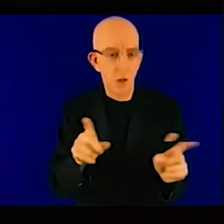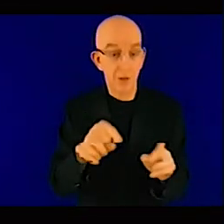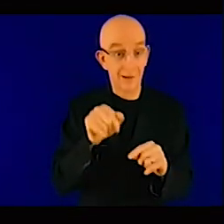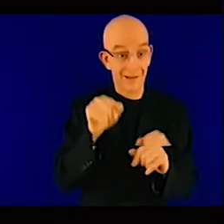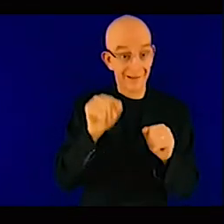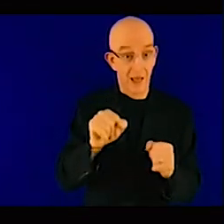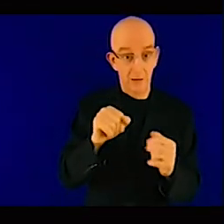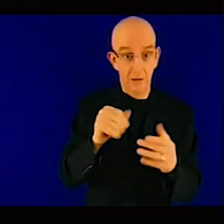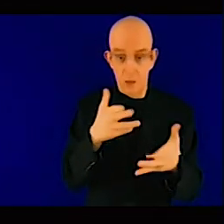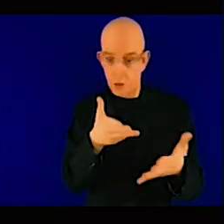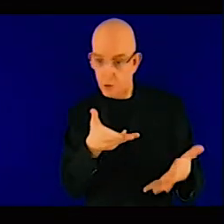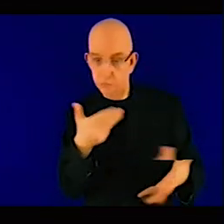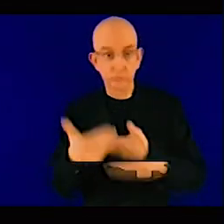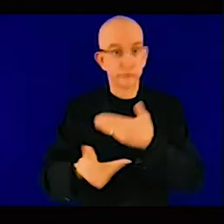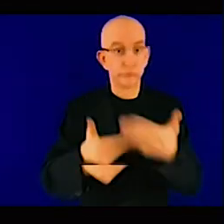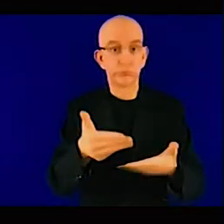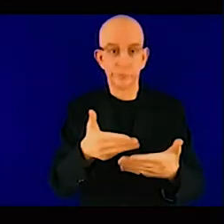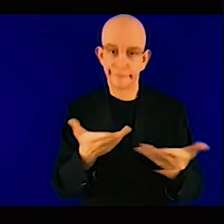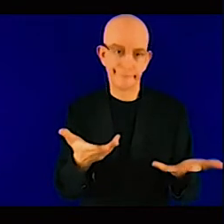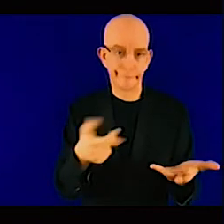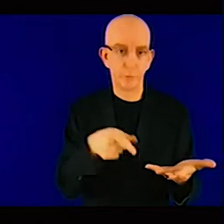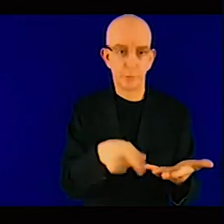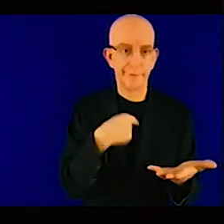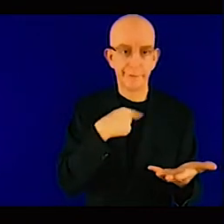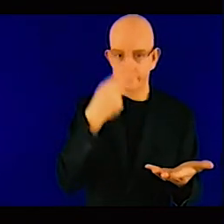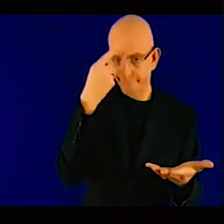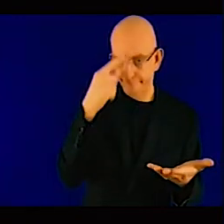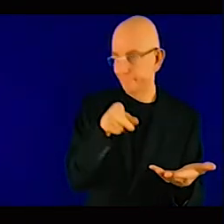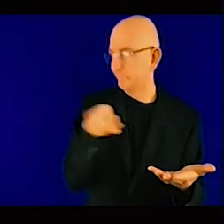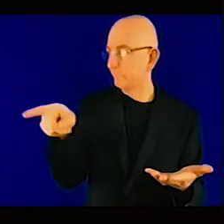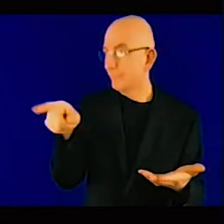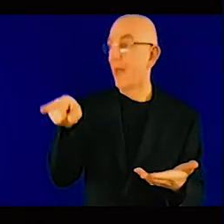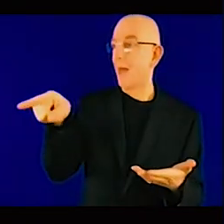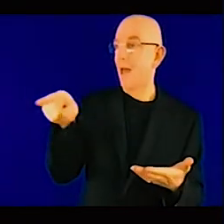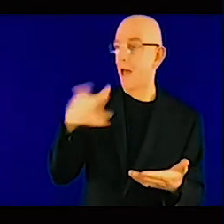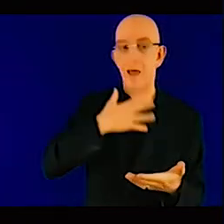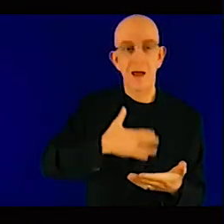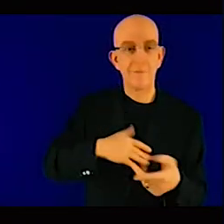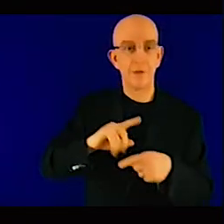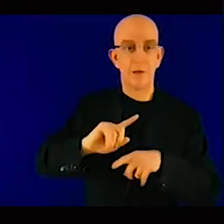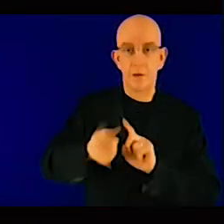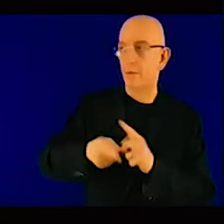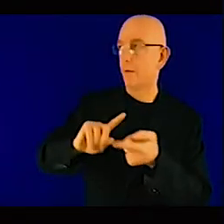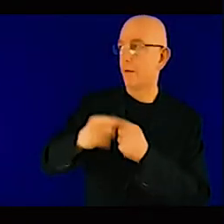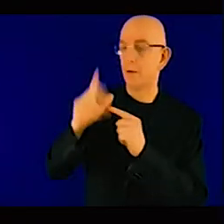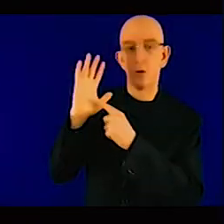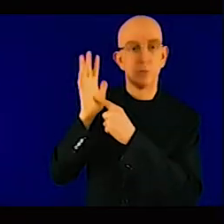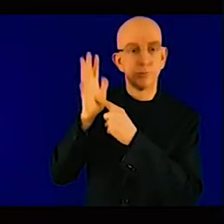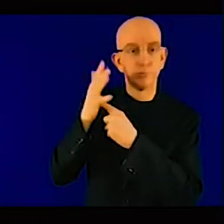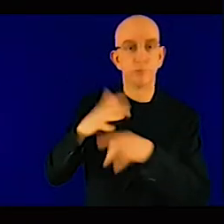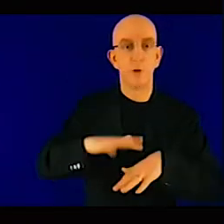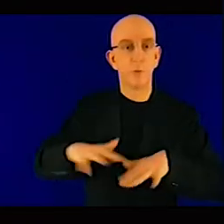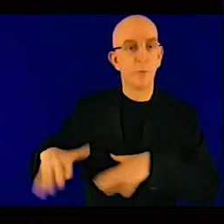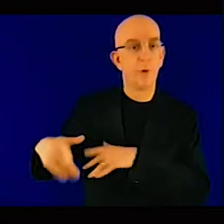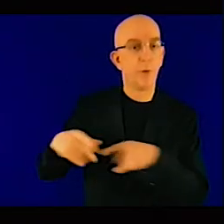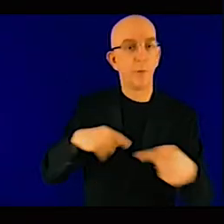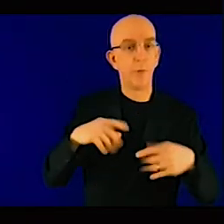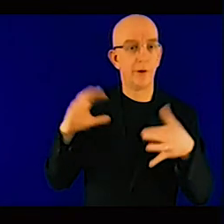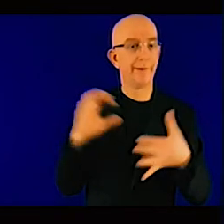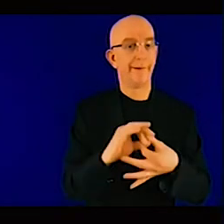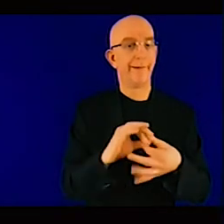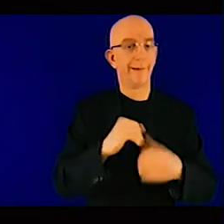the issue is that the situation of Africa is unique. There are several factors that determine that uniqueness.